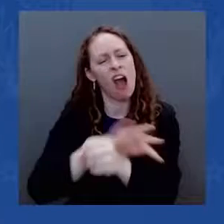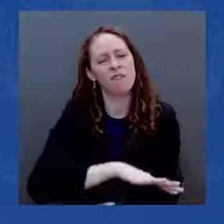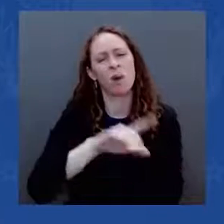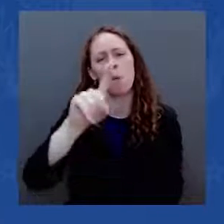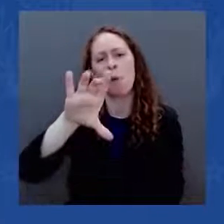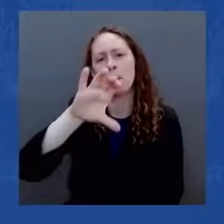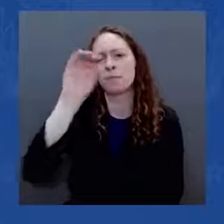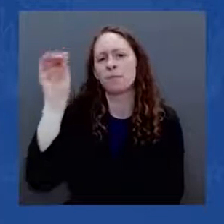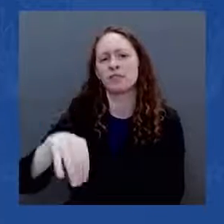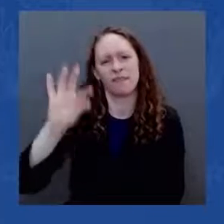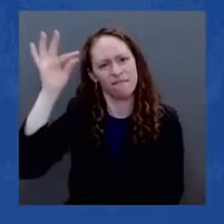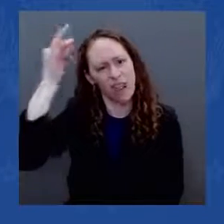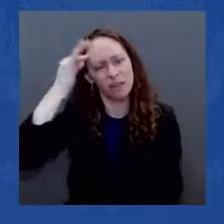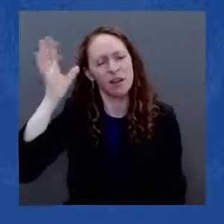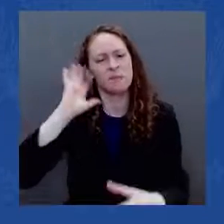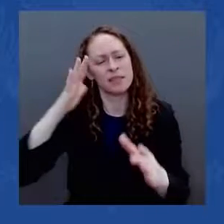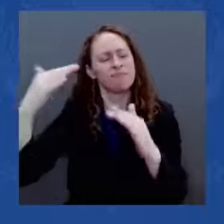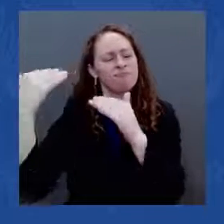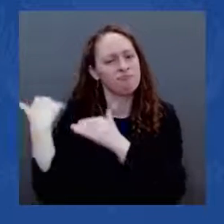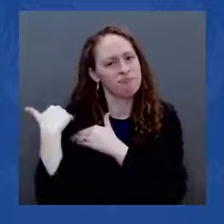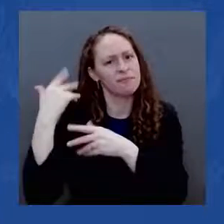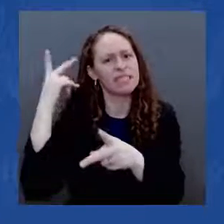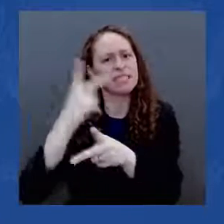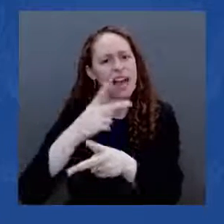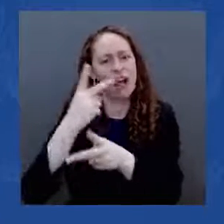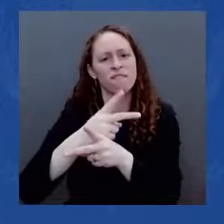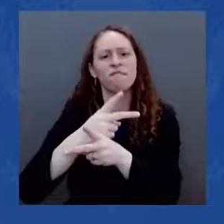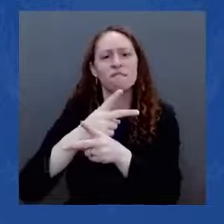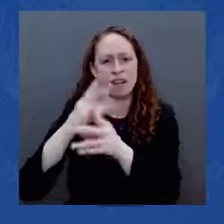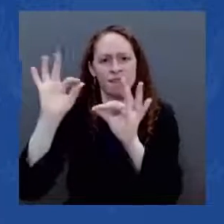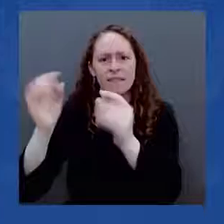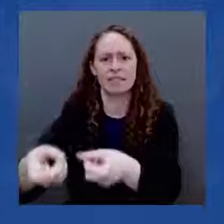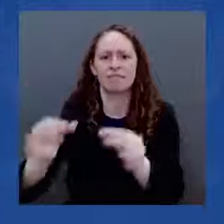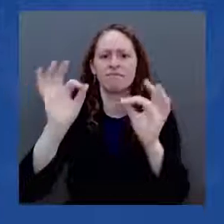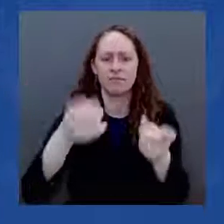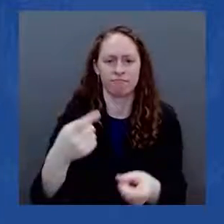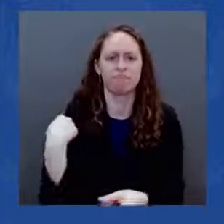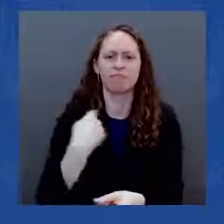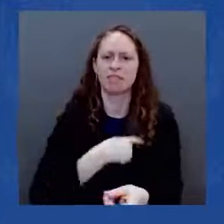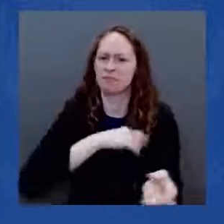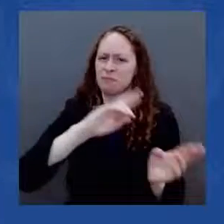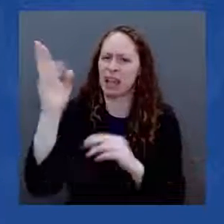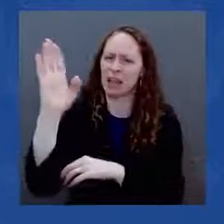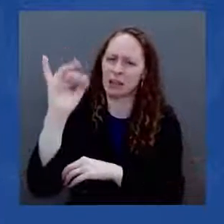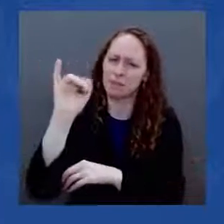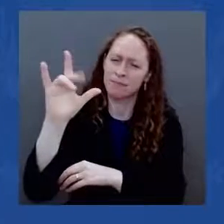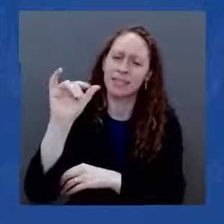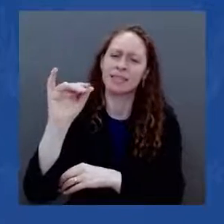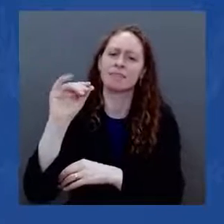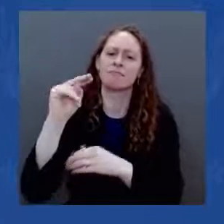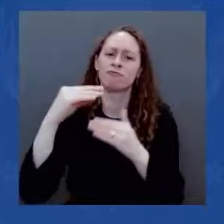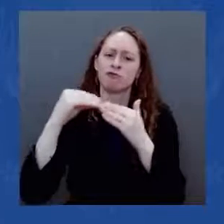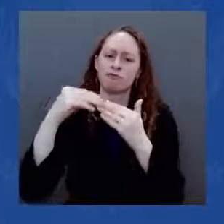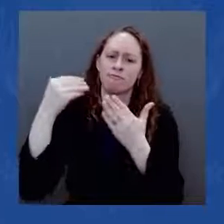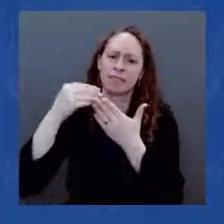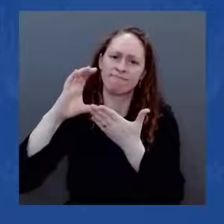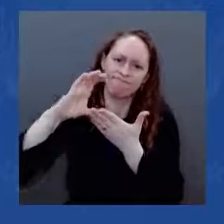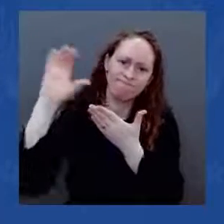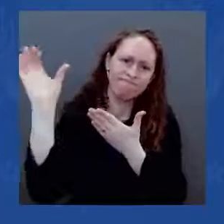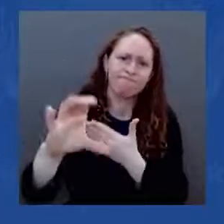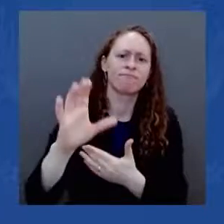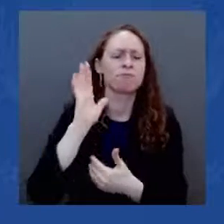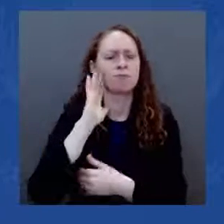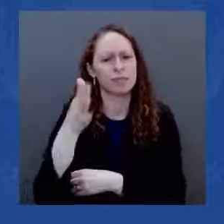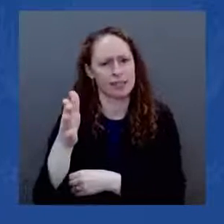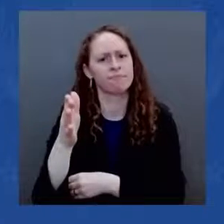$5.5 billion, $5.5 billion to states and tribes to repair and rebuild bridges to make